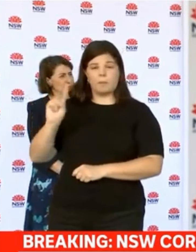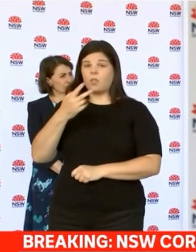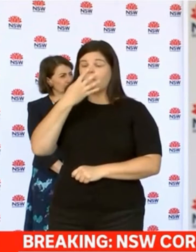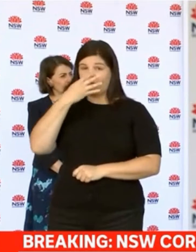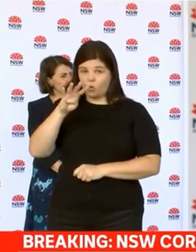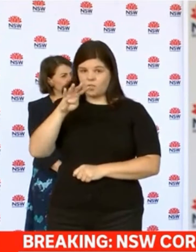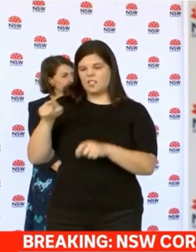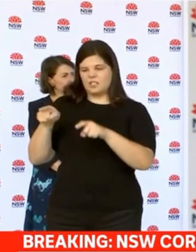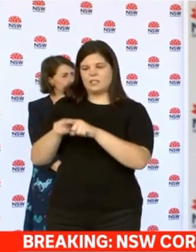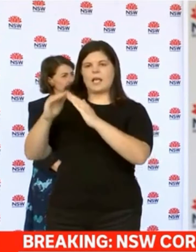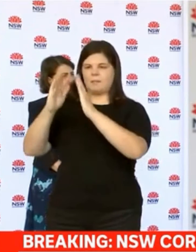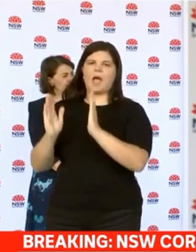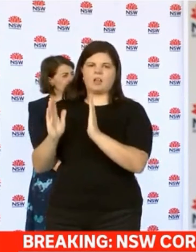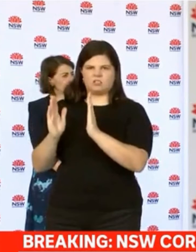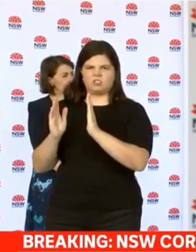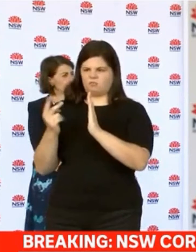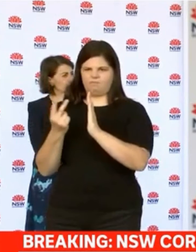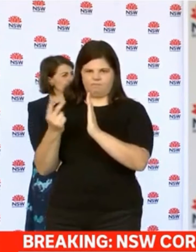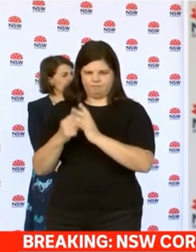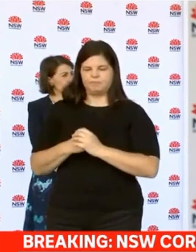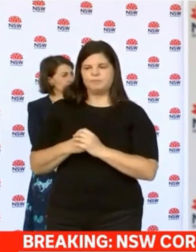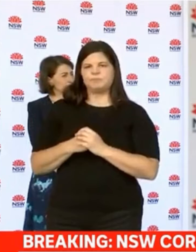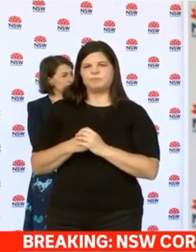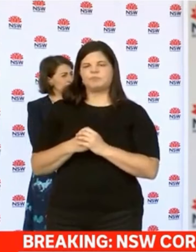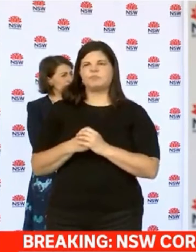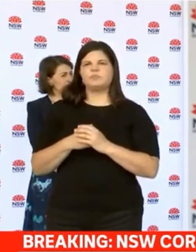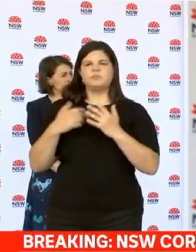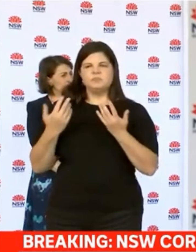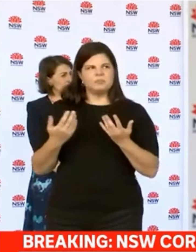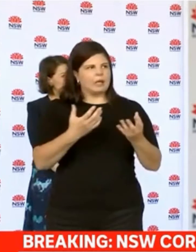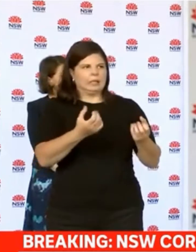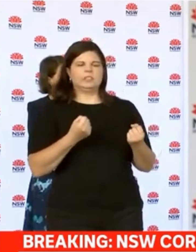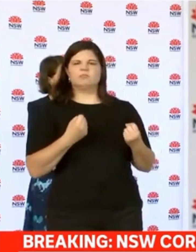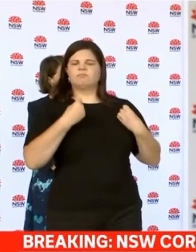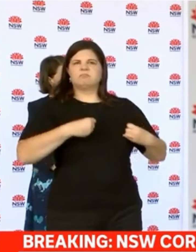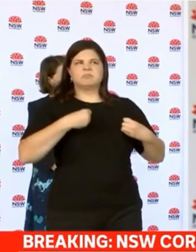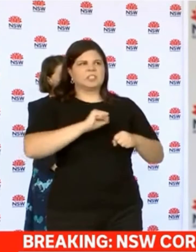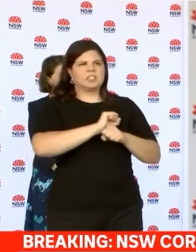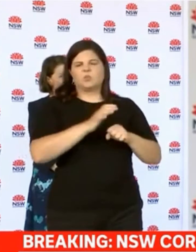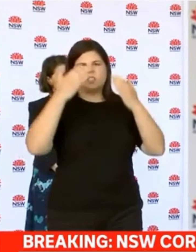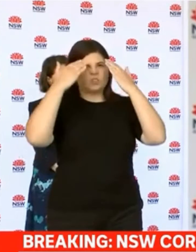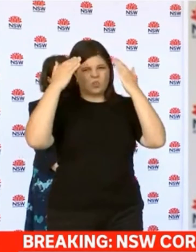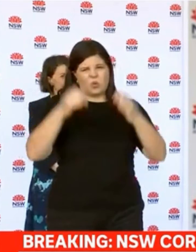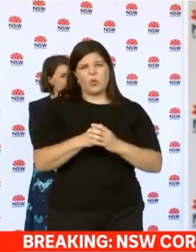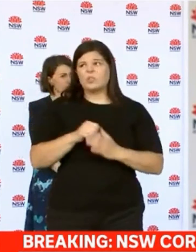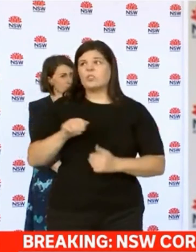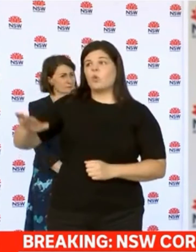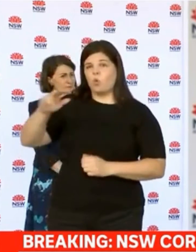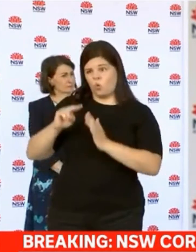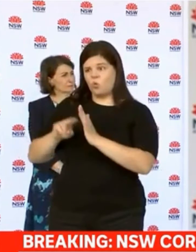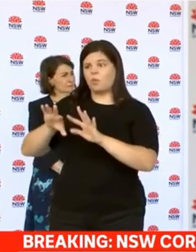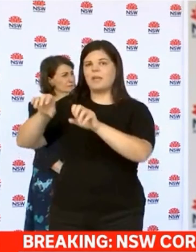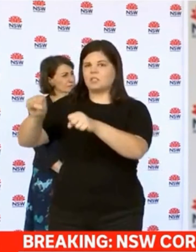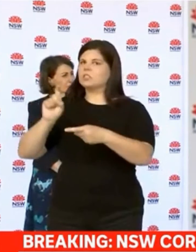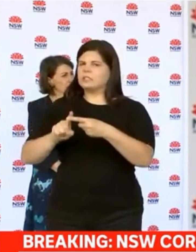40s and their household contacts at each other. This highlights the importance for everyone in the northern beaches to maintain vigilance because